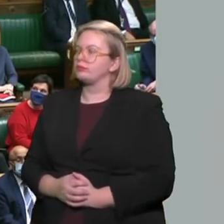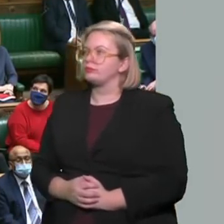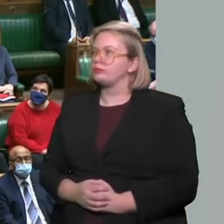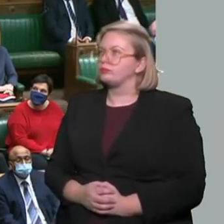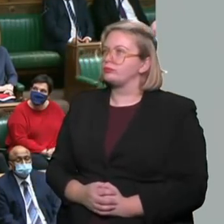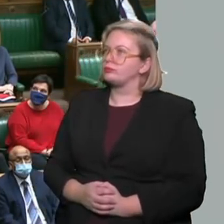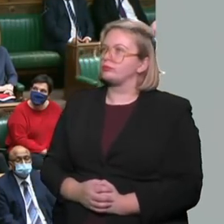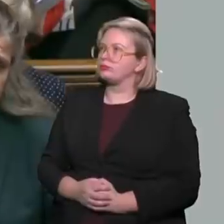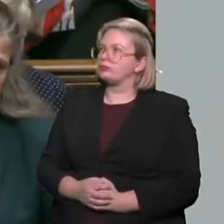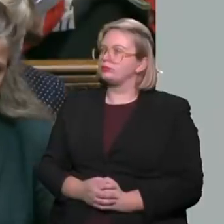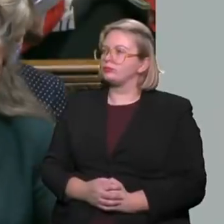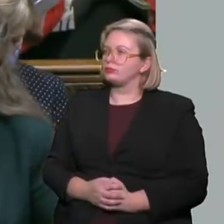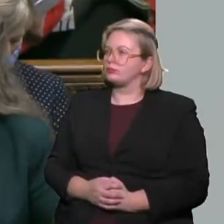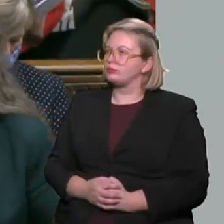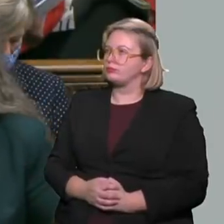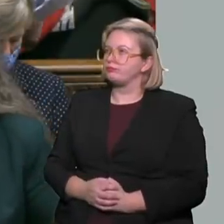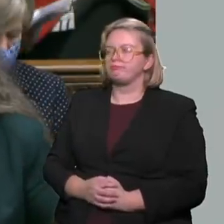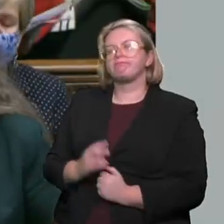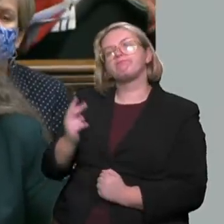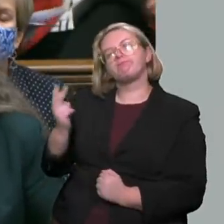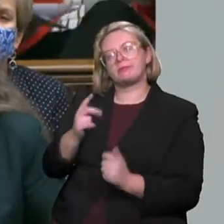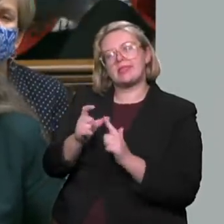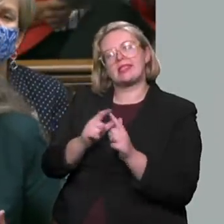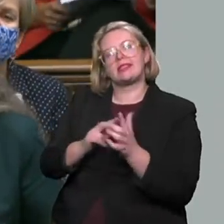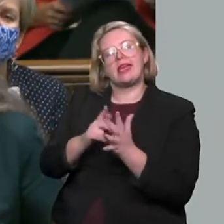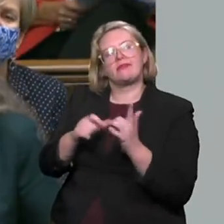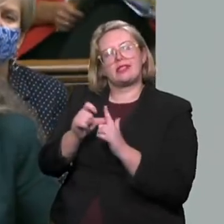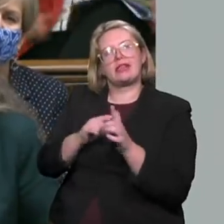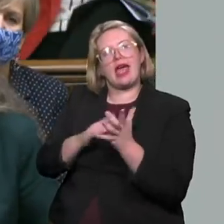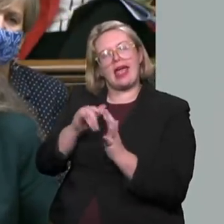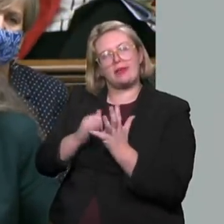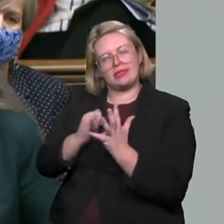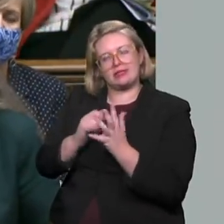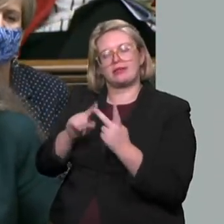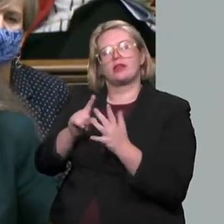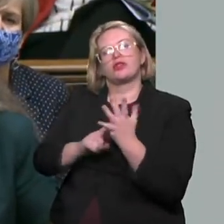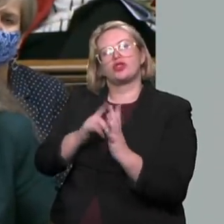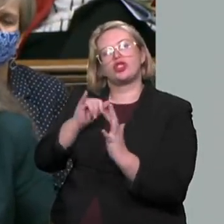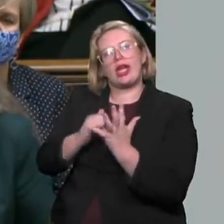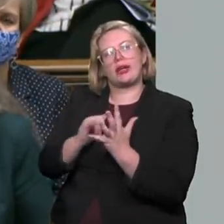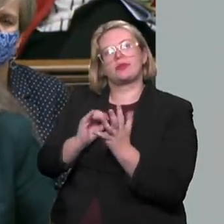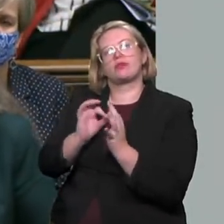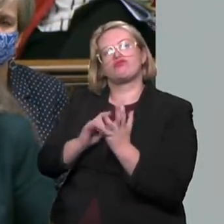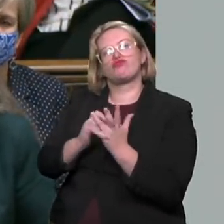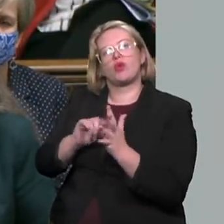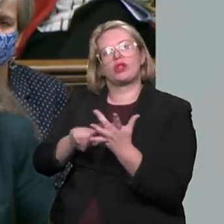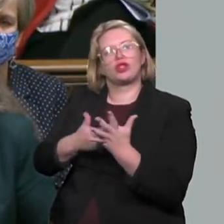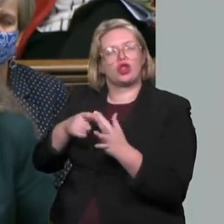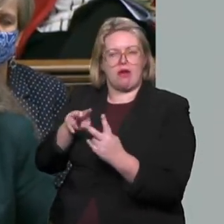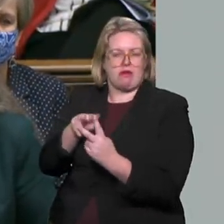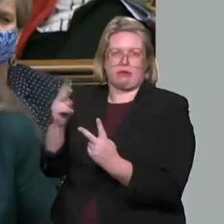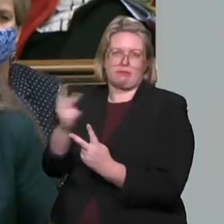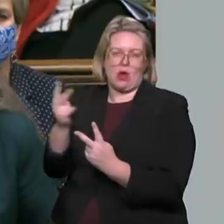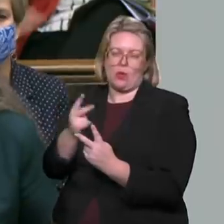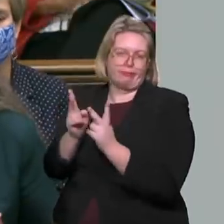Brookenshire were both tragically taken from us. They both served this place with integrity and served their constituents